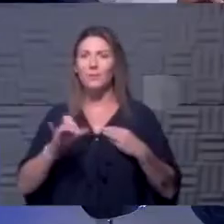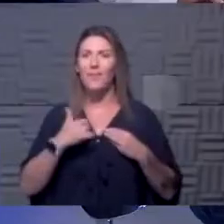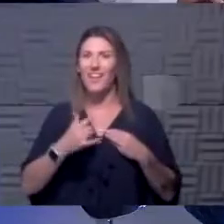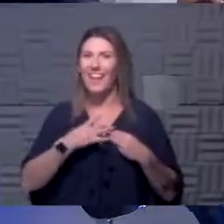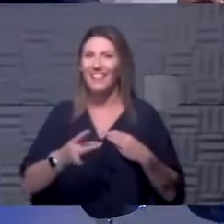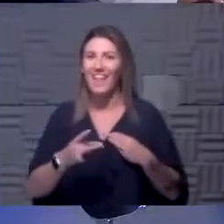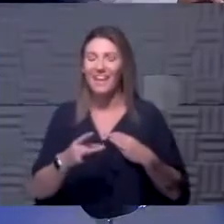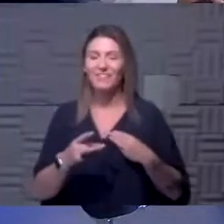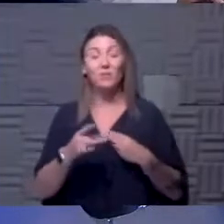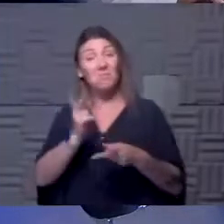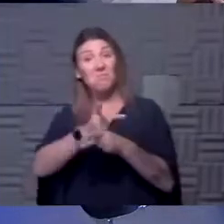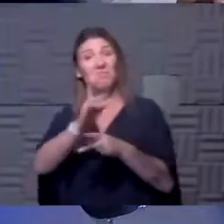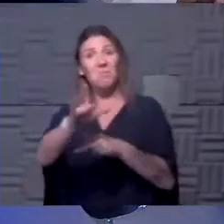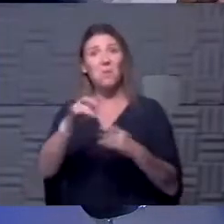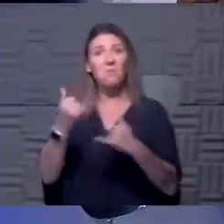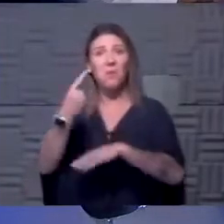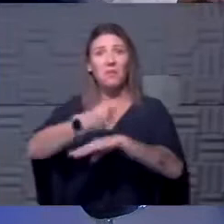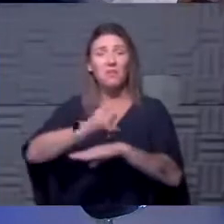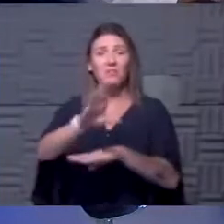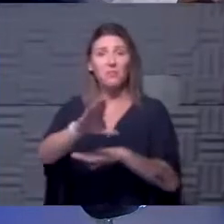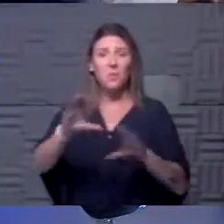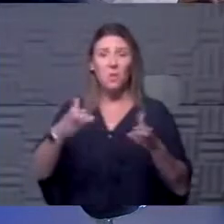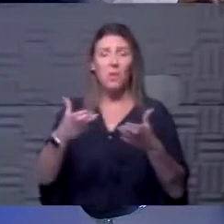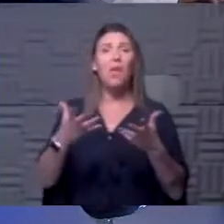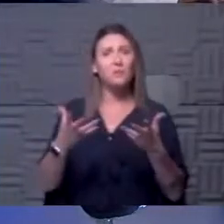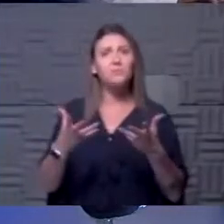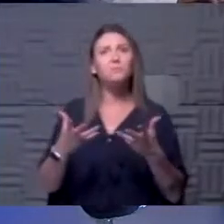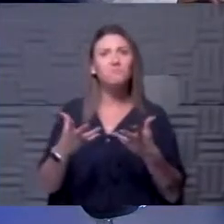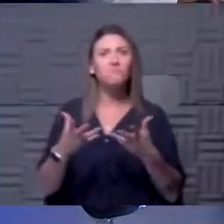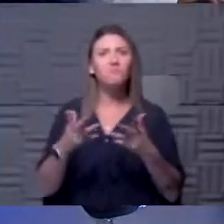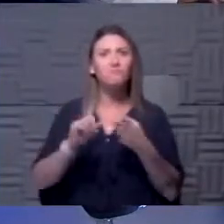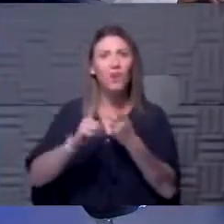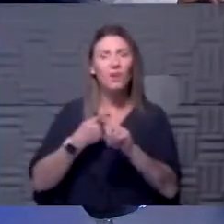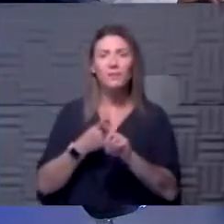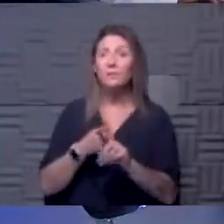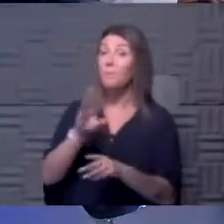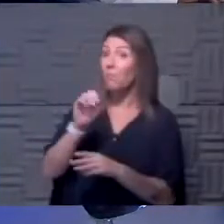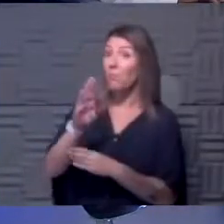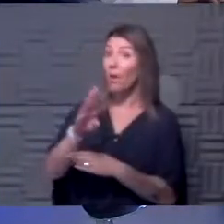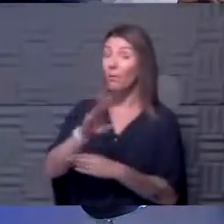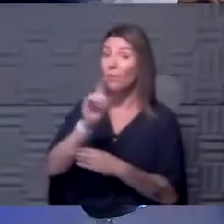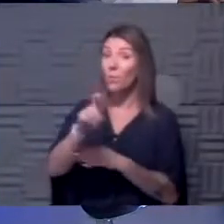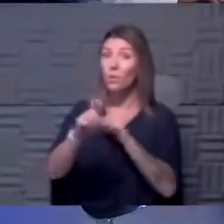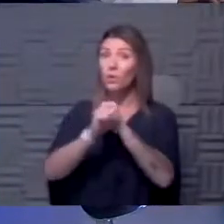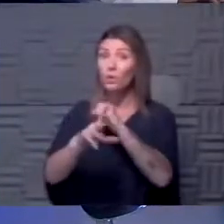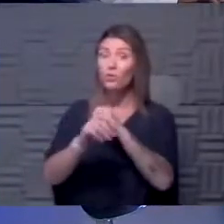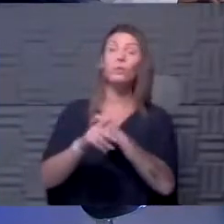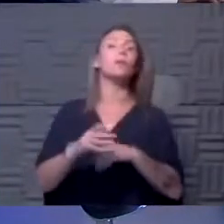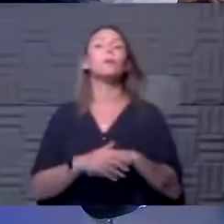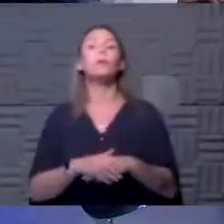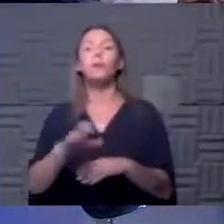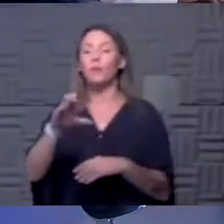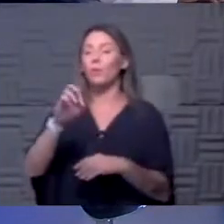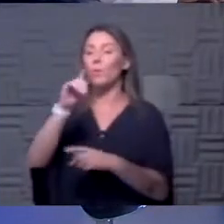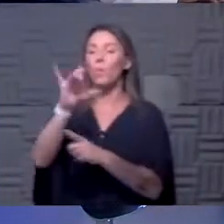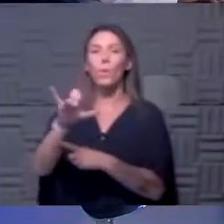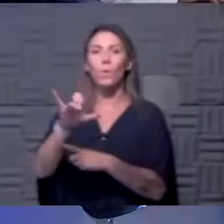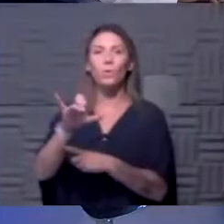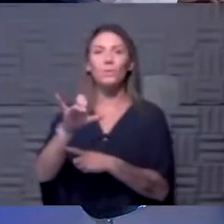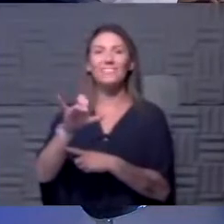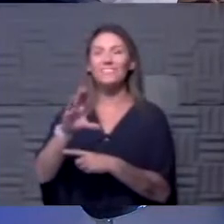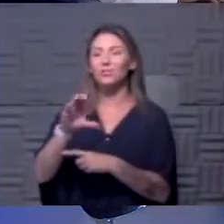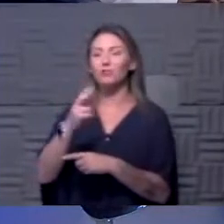that tip, keep your play dates to your classmates. That's a good, that's a good one. Bob, we have some questions for the media. We do. Cody from Channel Nine is keeping on the